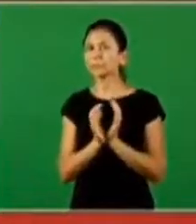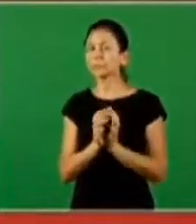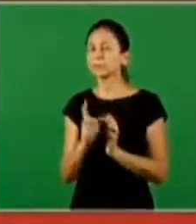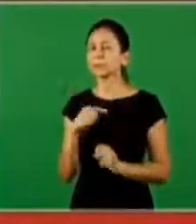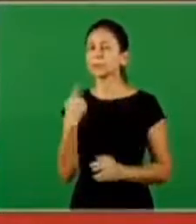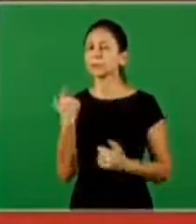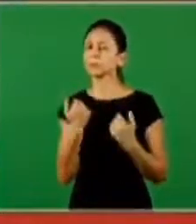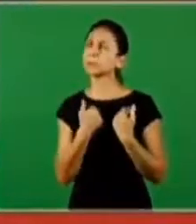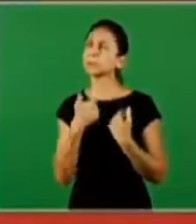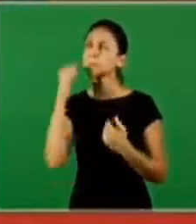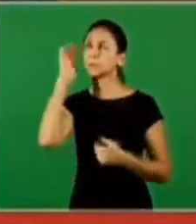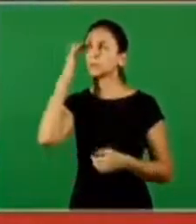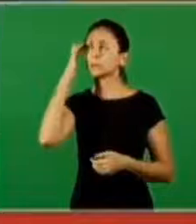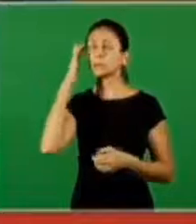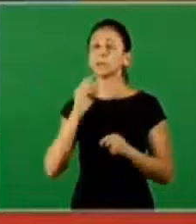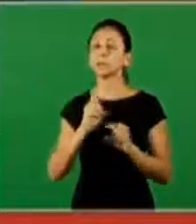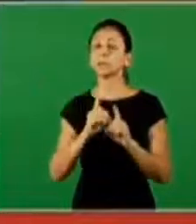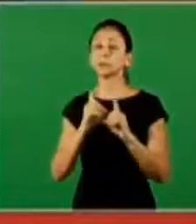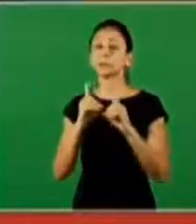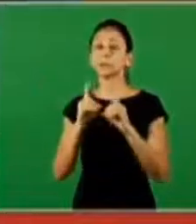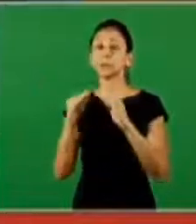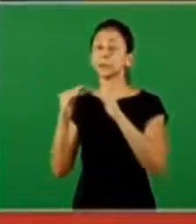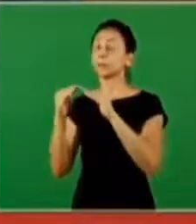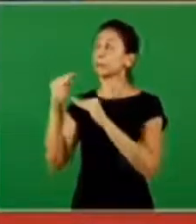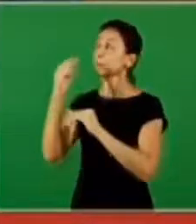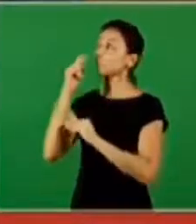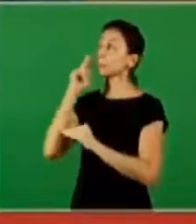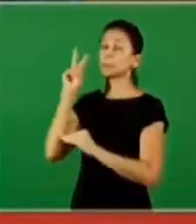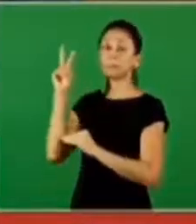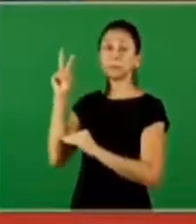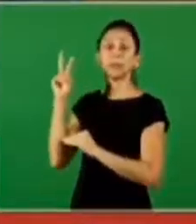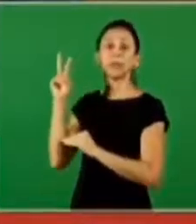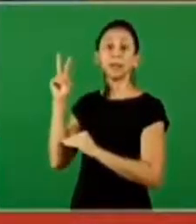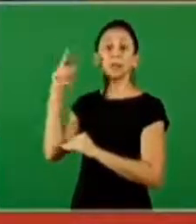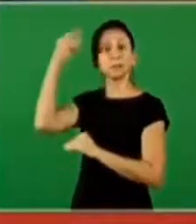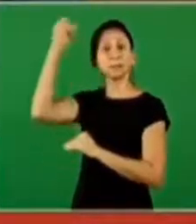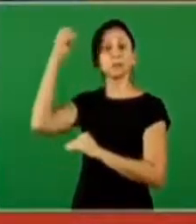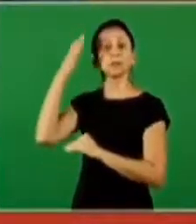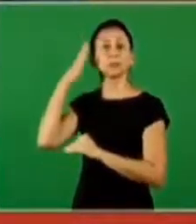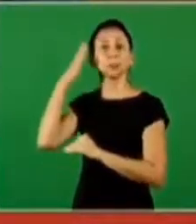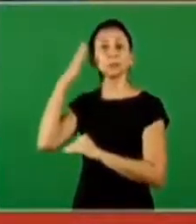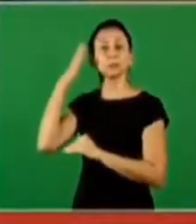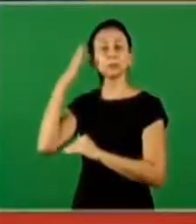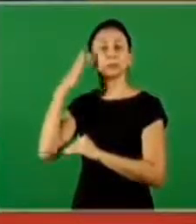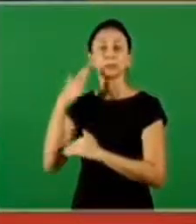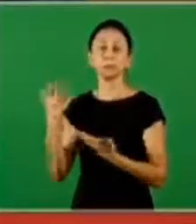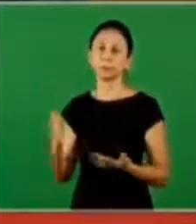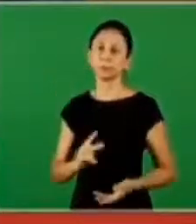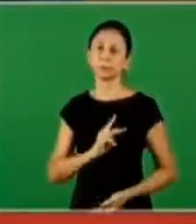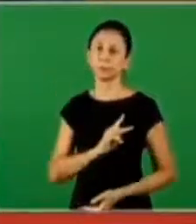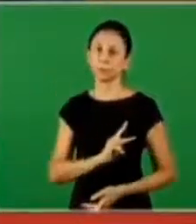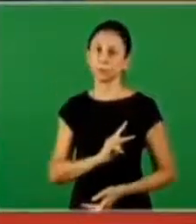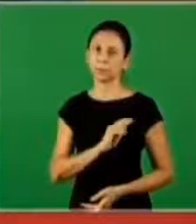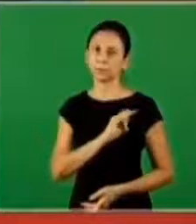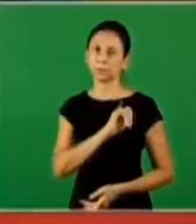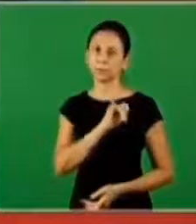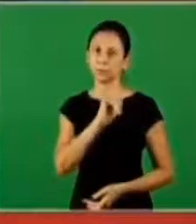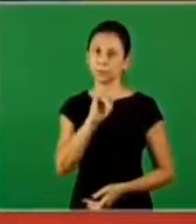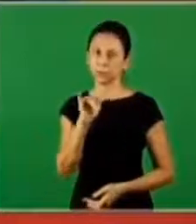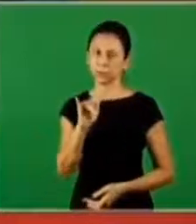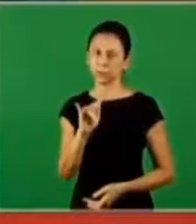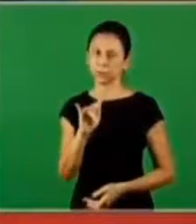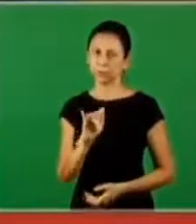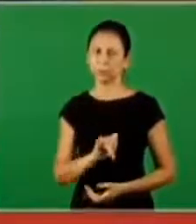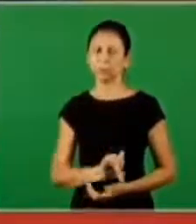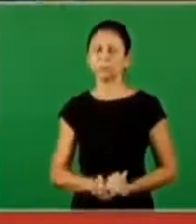bring us to understand the doctrine that was here which was through revelation that's why Paul said the following